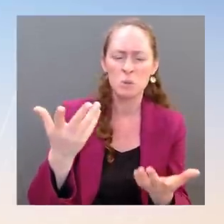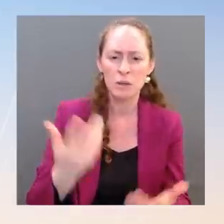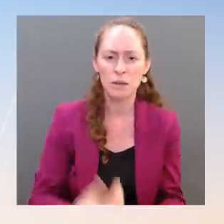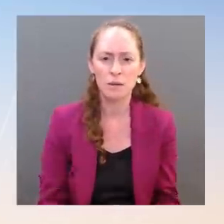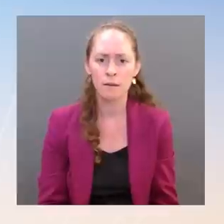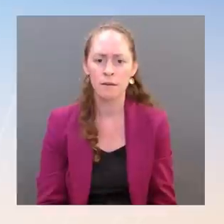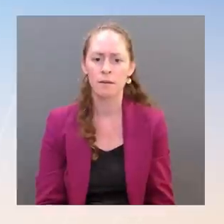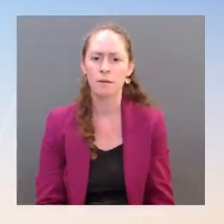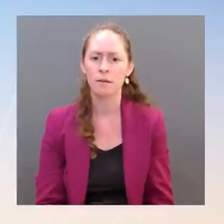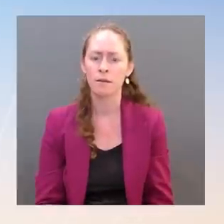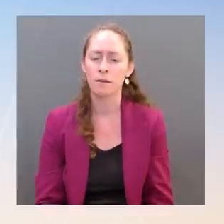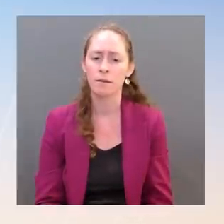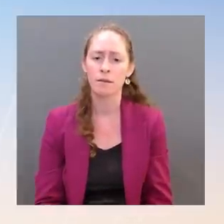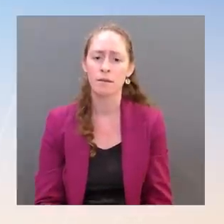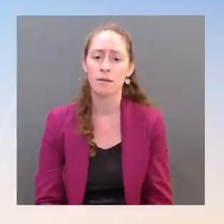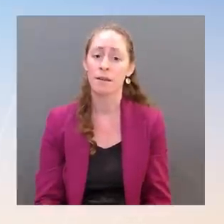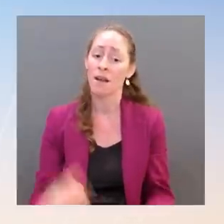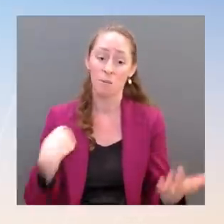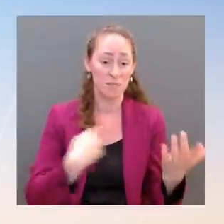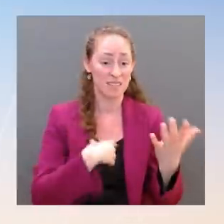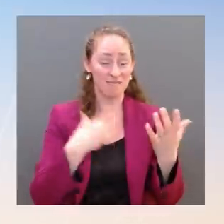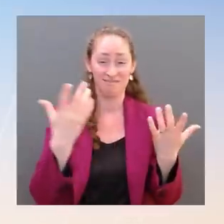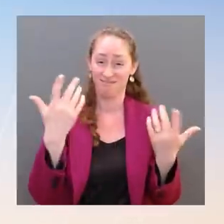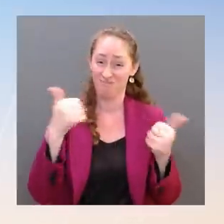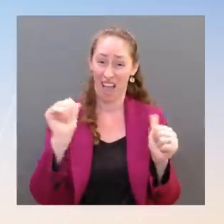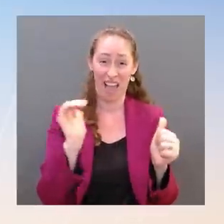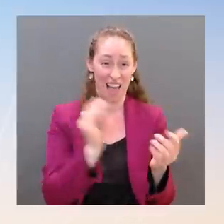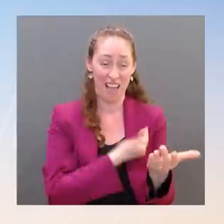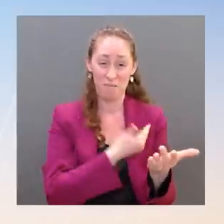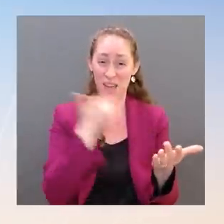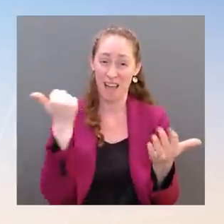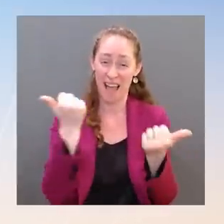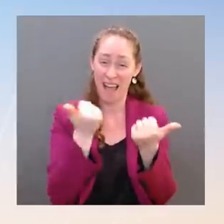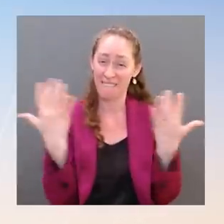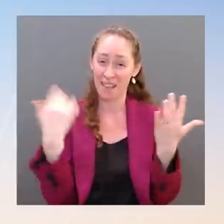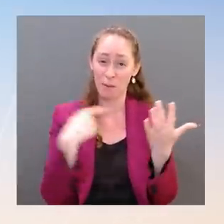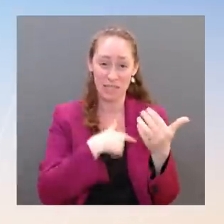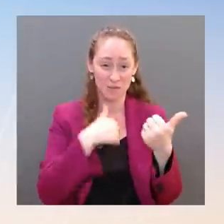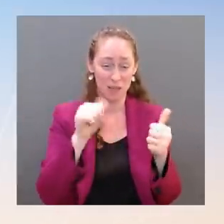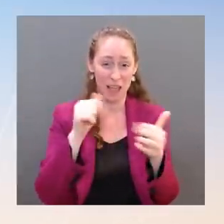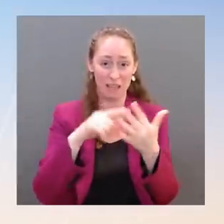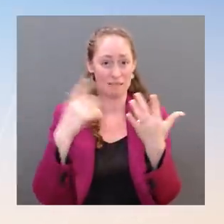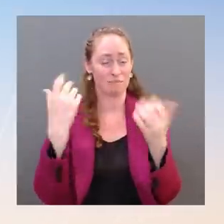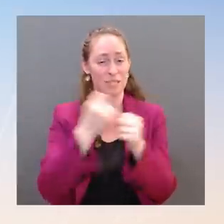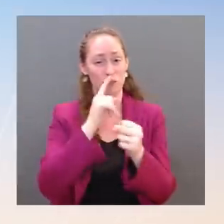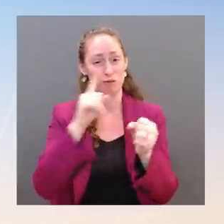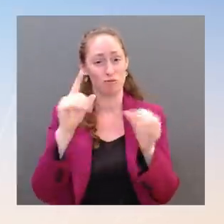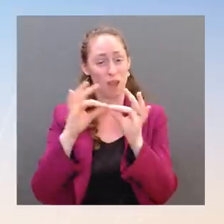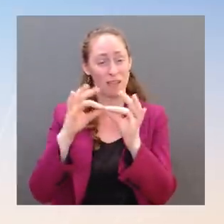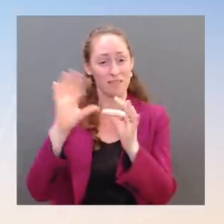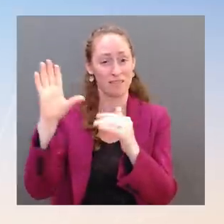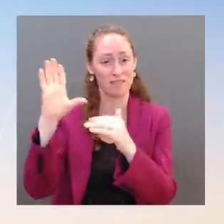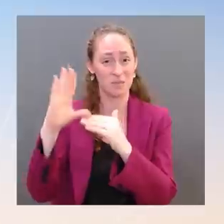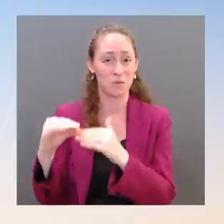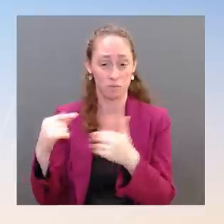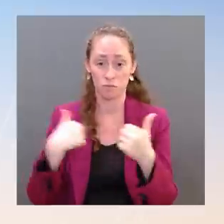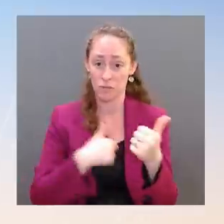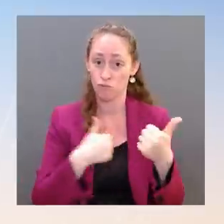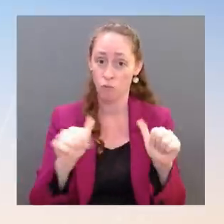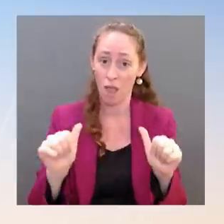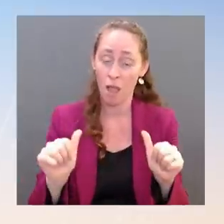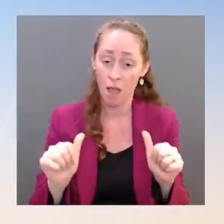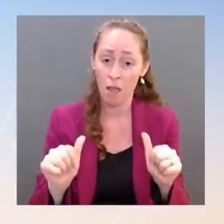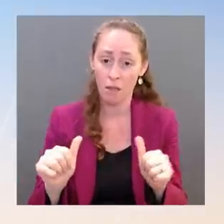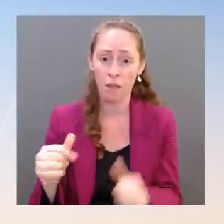power to make sure that we lower costs. You know, it is important we see it. The President understands what the